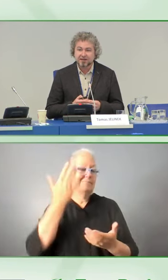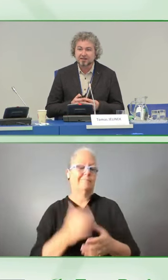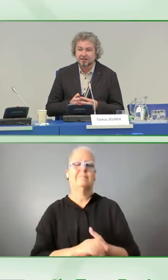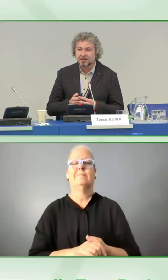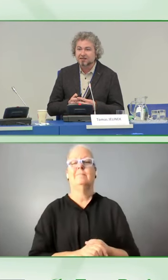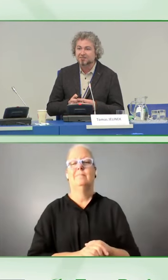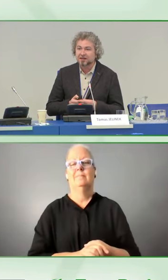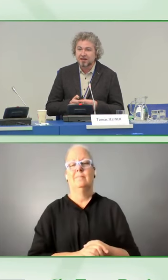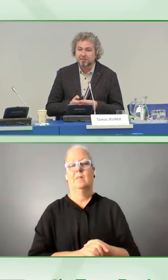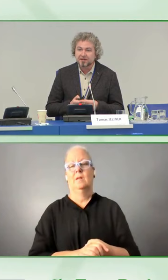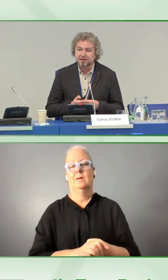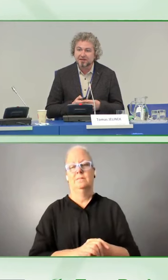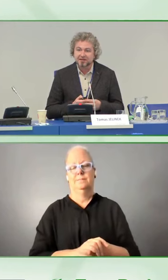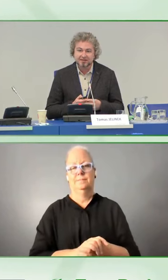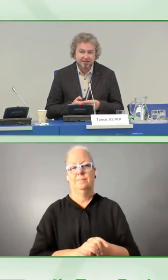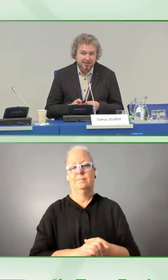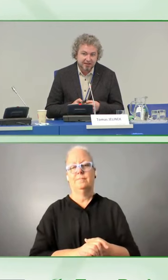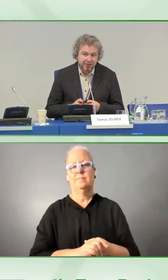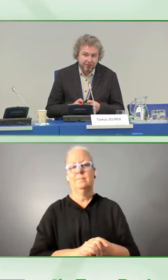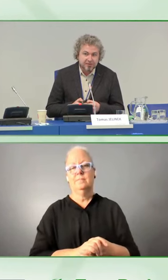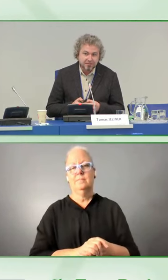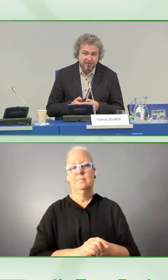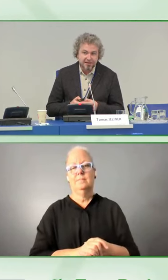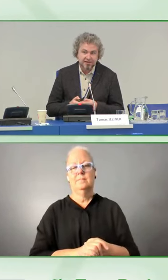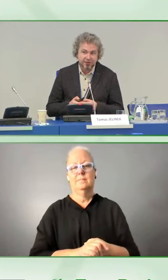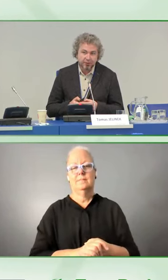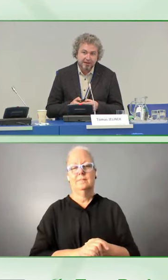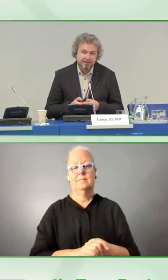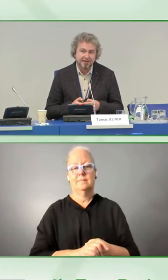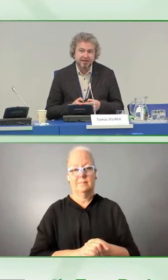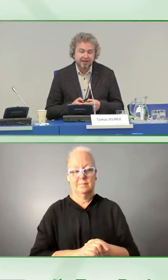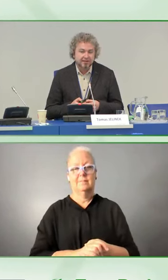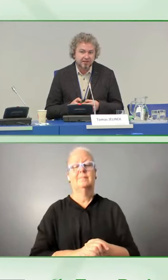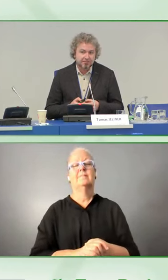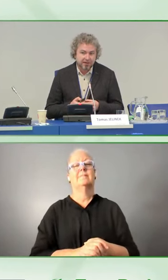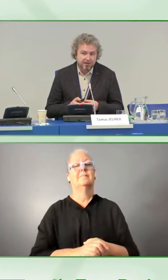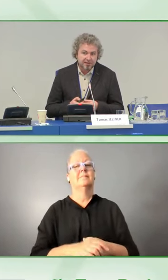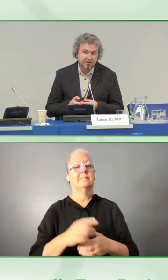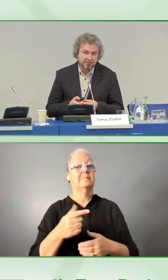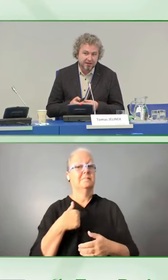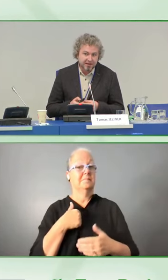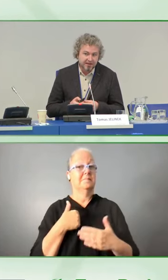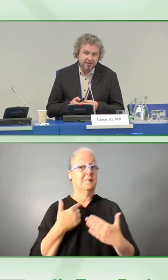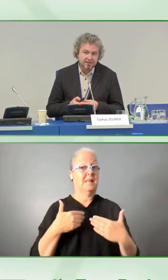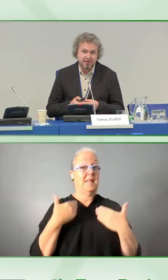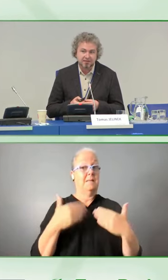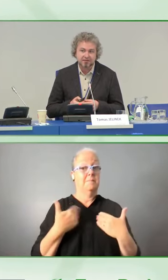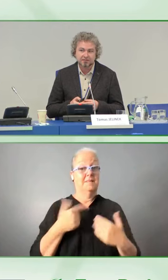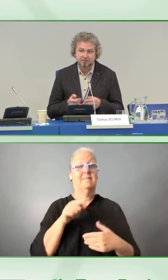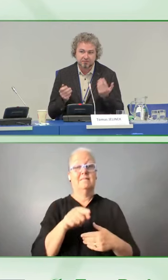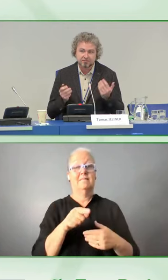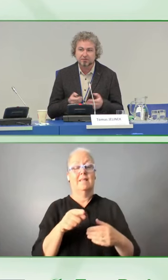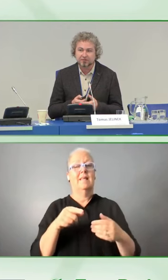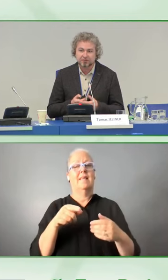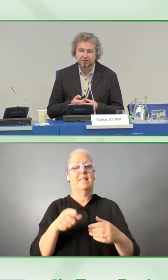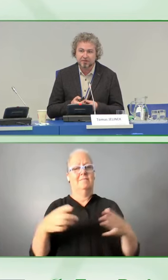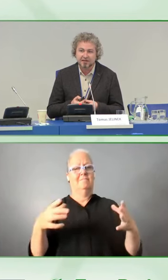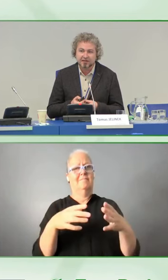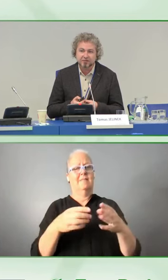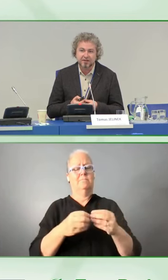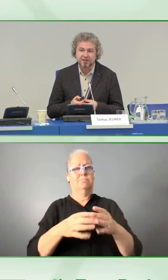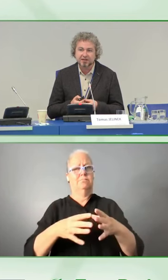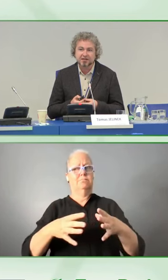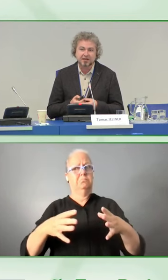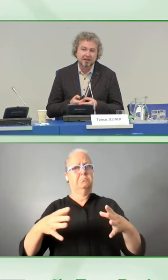We are happy that our user base is growing. And in past three years from